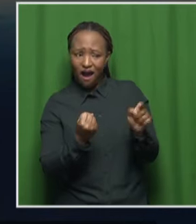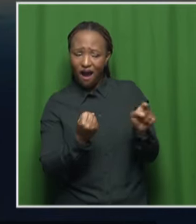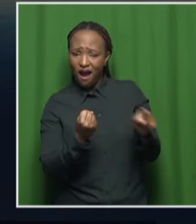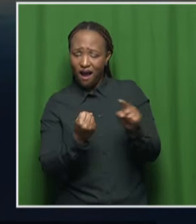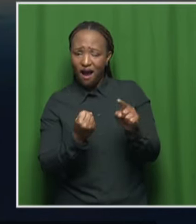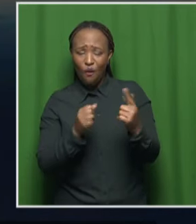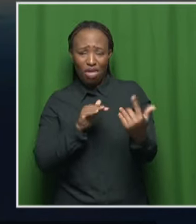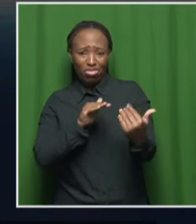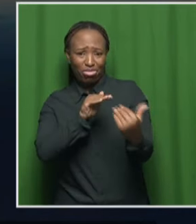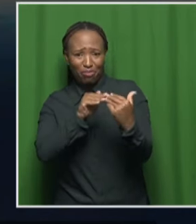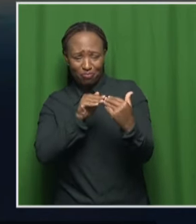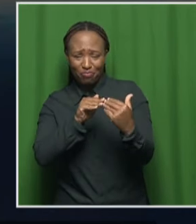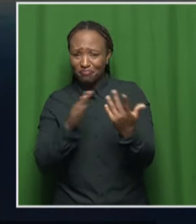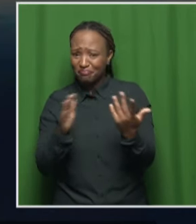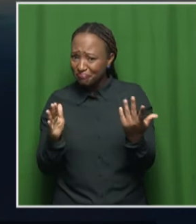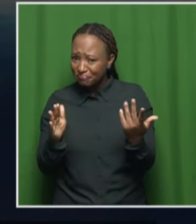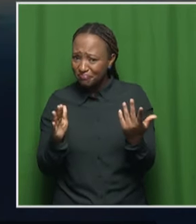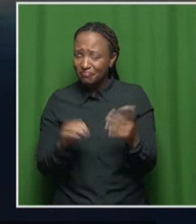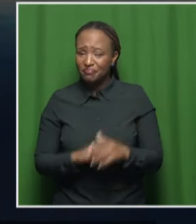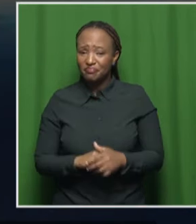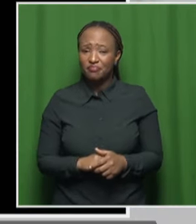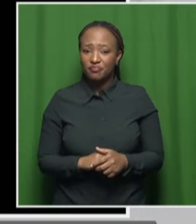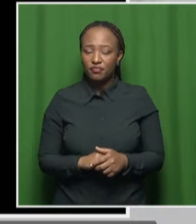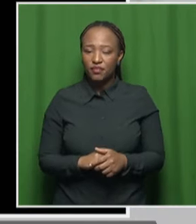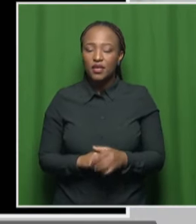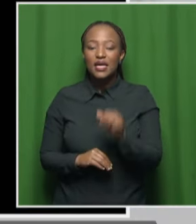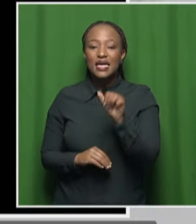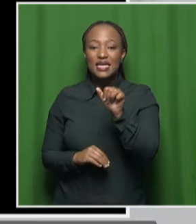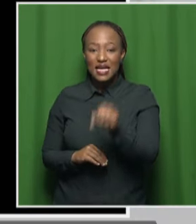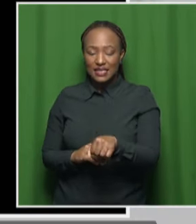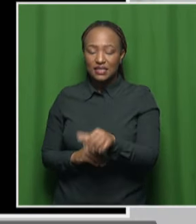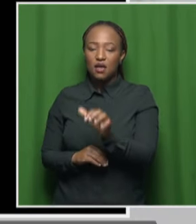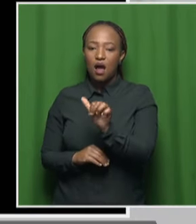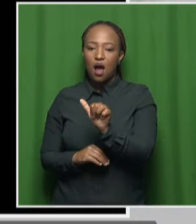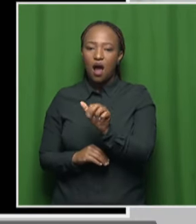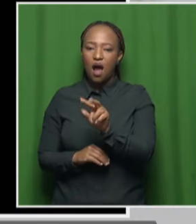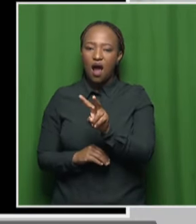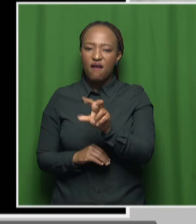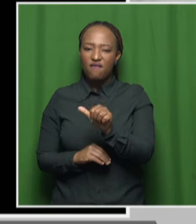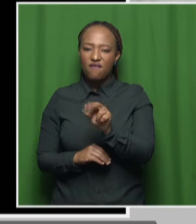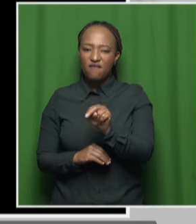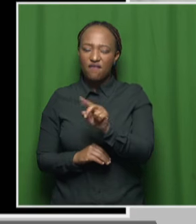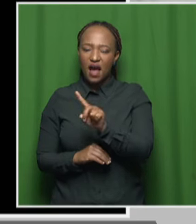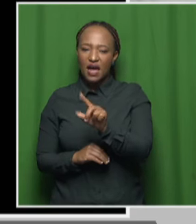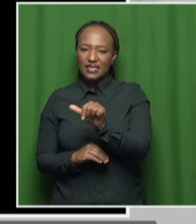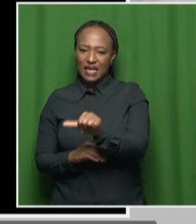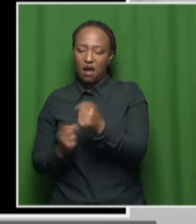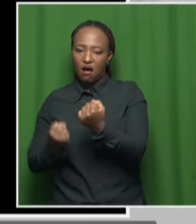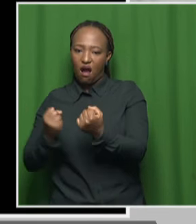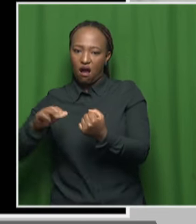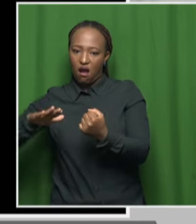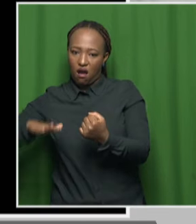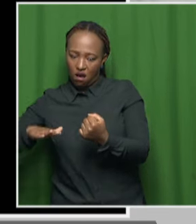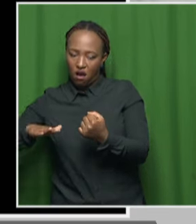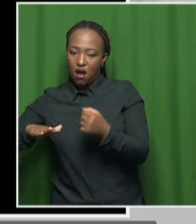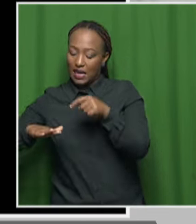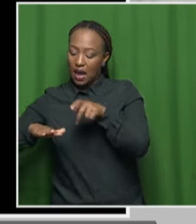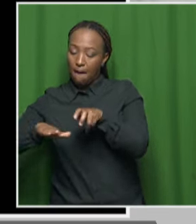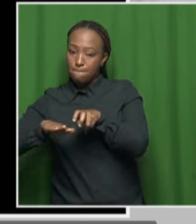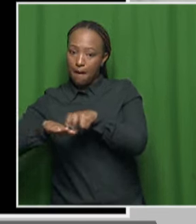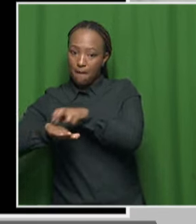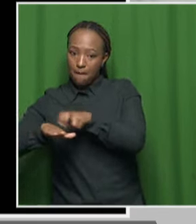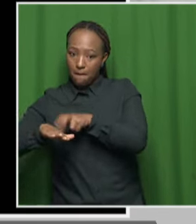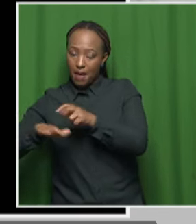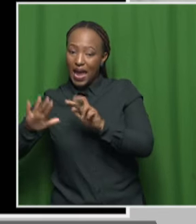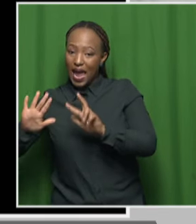Ms. Simang? Yes, it is an Advanza motor vehicle carrying eight occupants and a